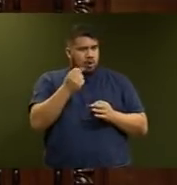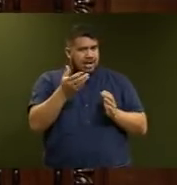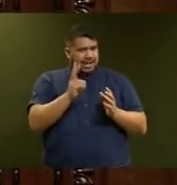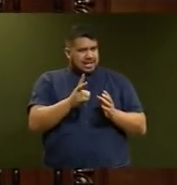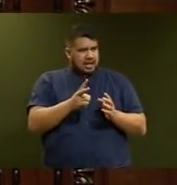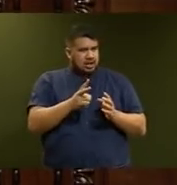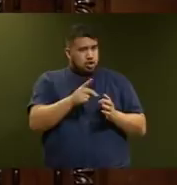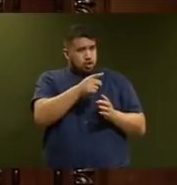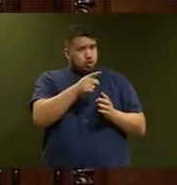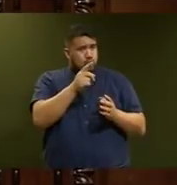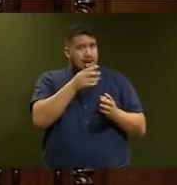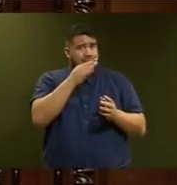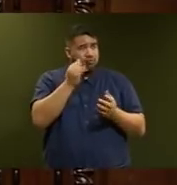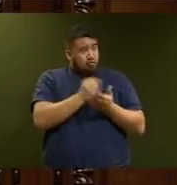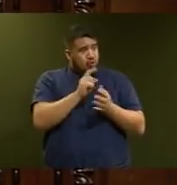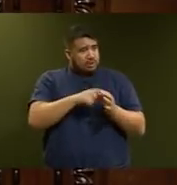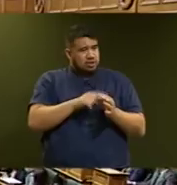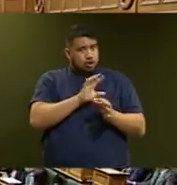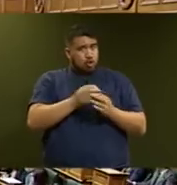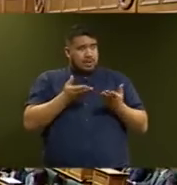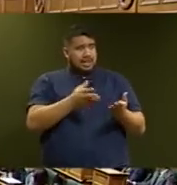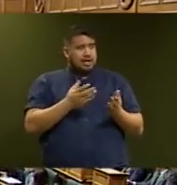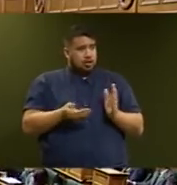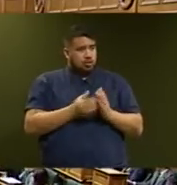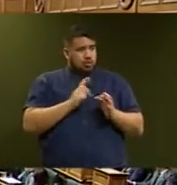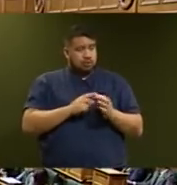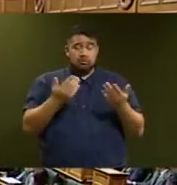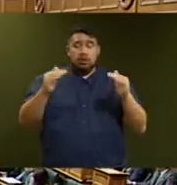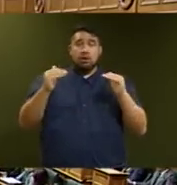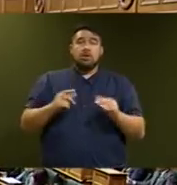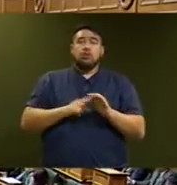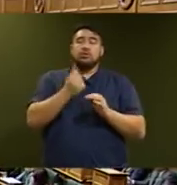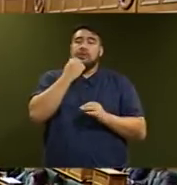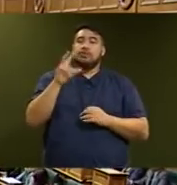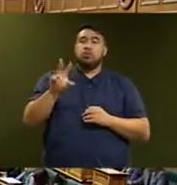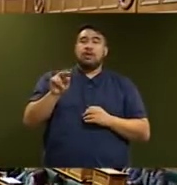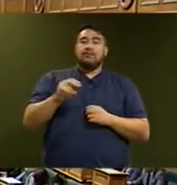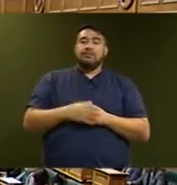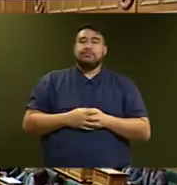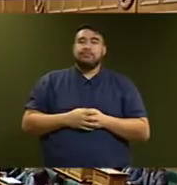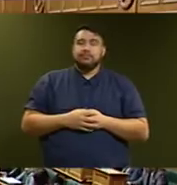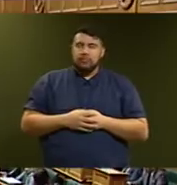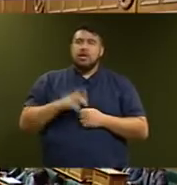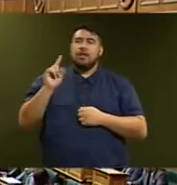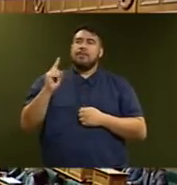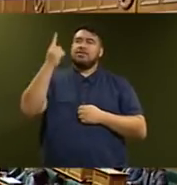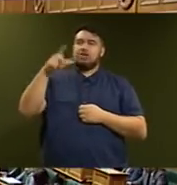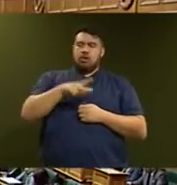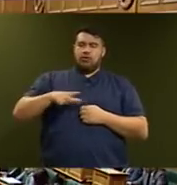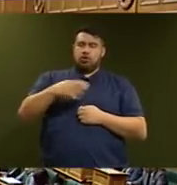for getting it wrong. No, no, no, no, for that one. Right. Question number 12, Denise Lee. To the Minister of Local Government, is she